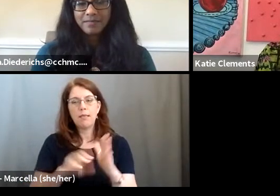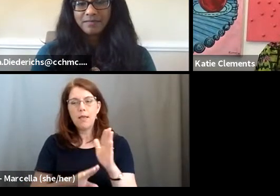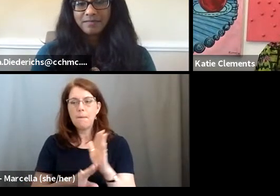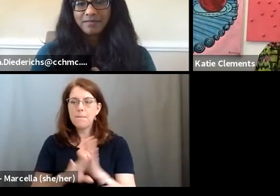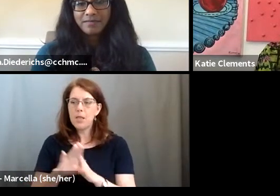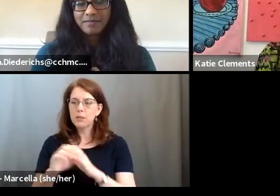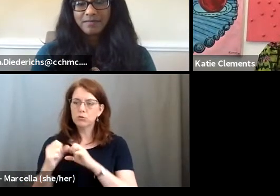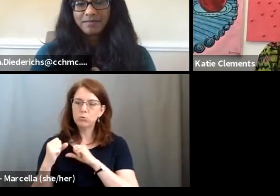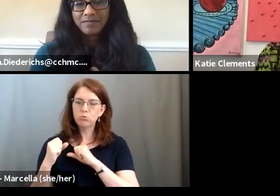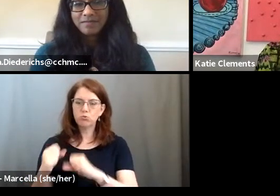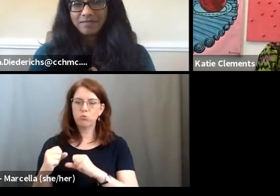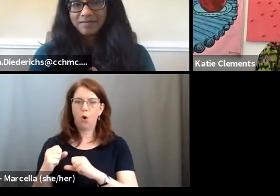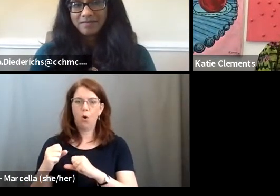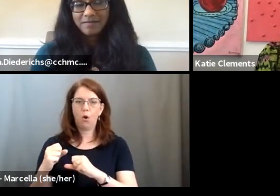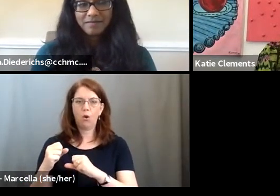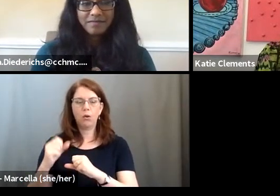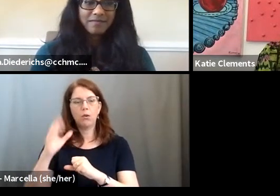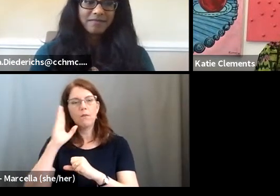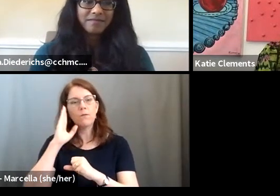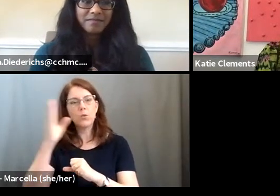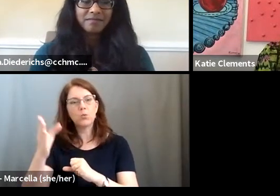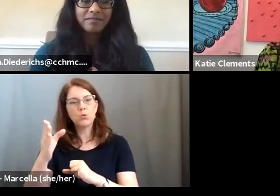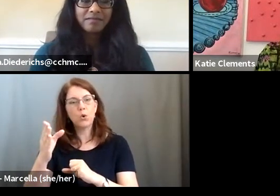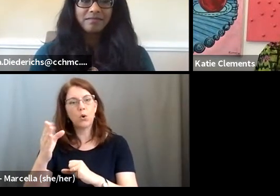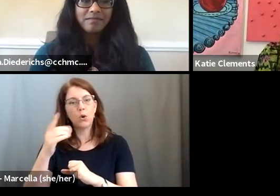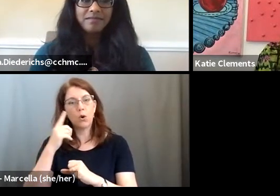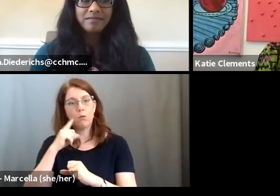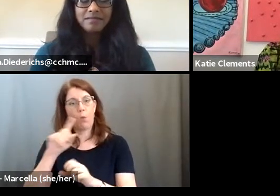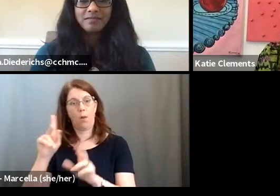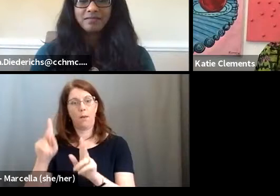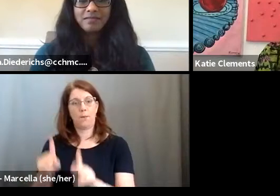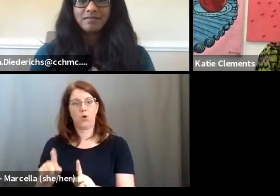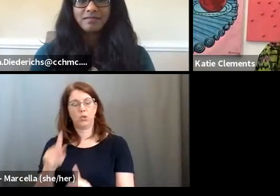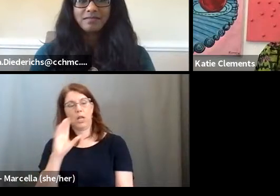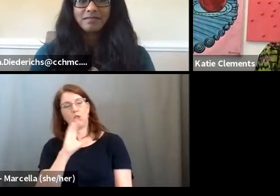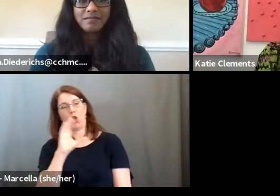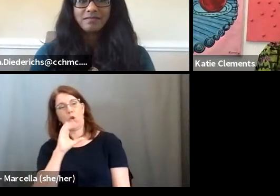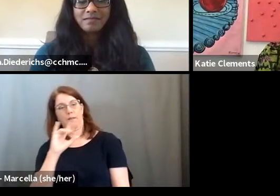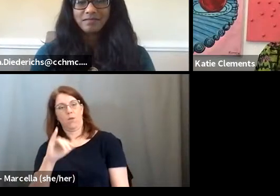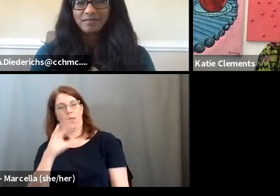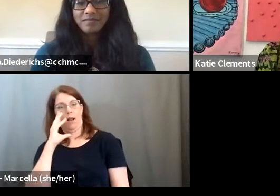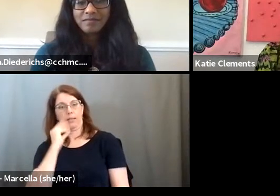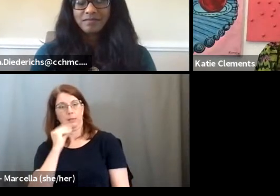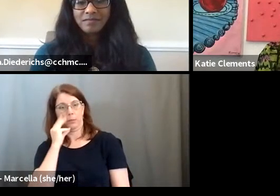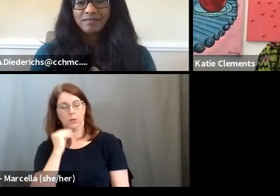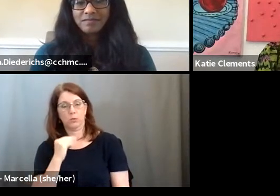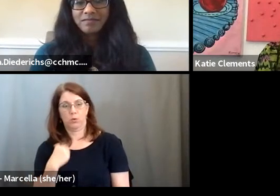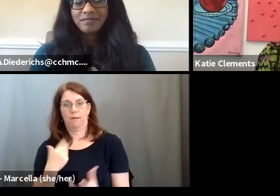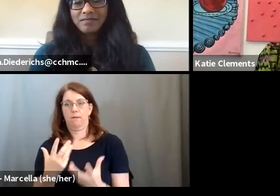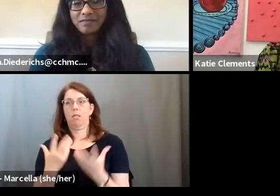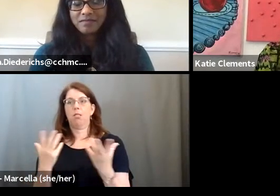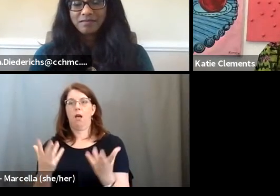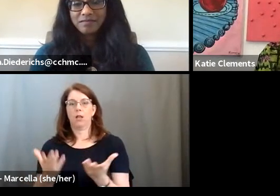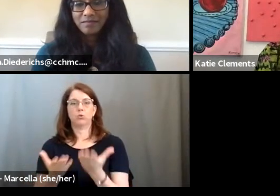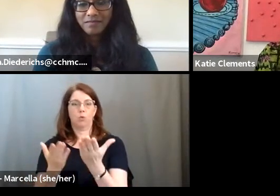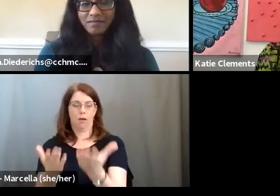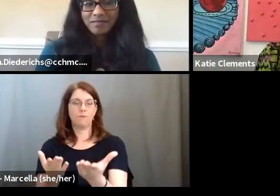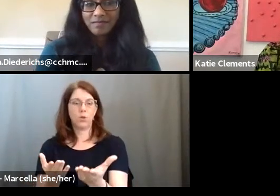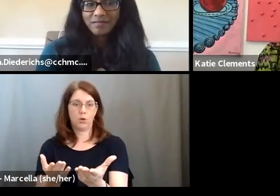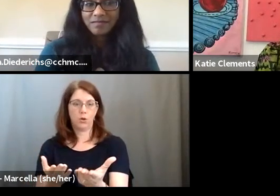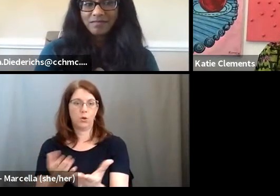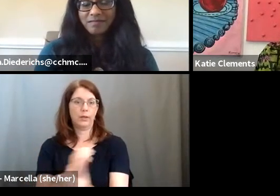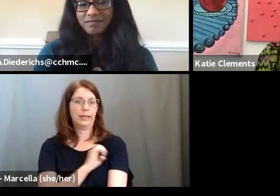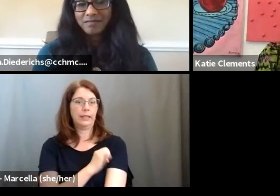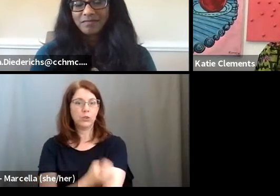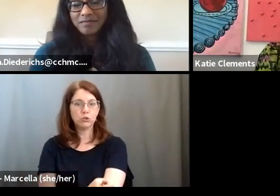strong future. And for the person that's looking for those kinds of experiences, you have a lot to offer. Energy